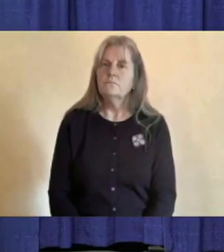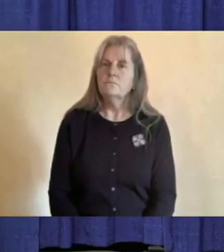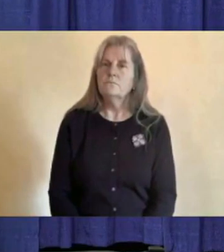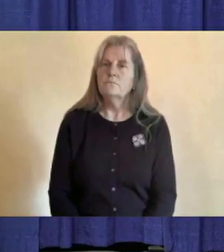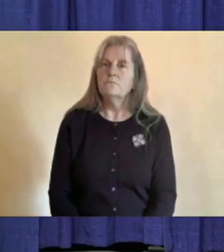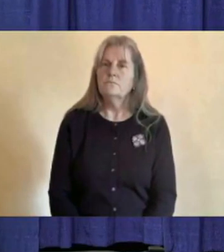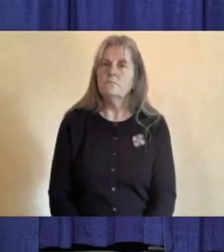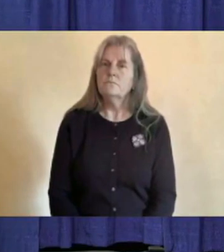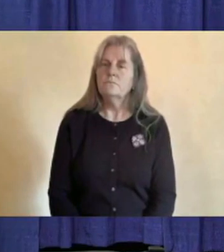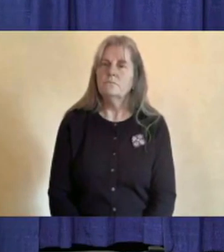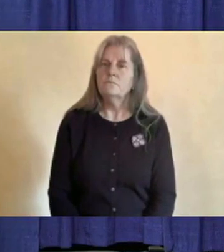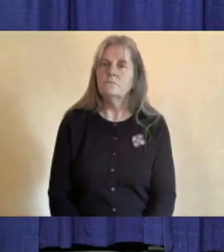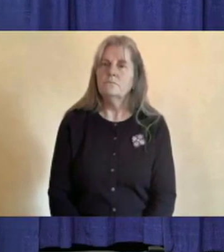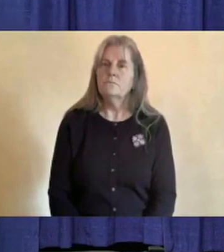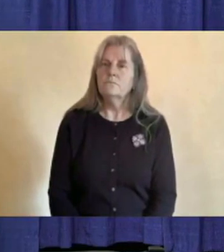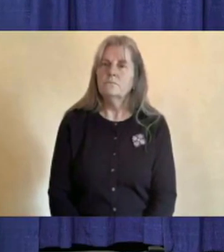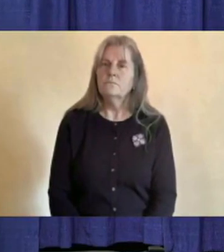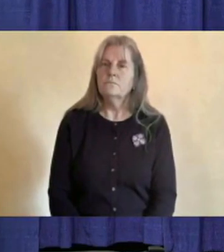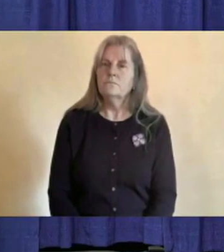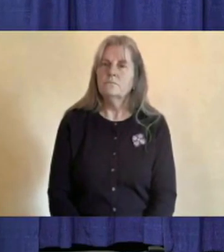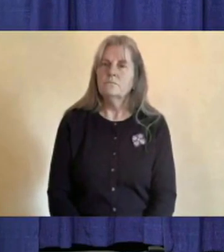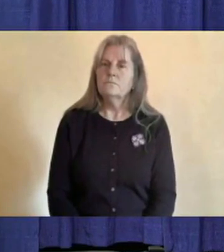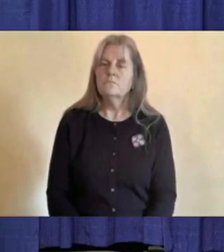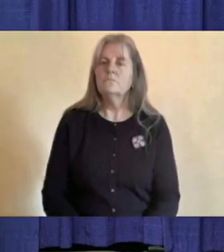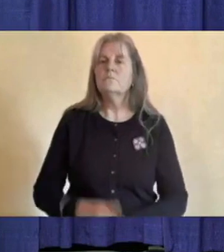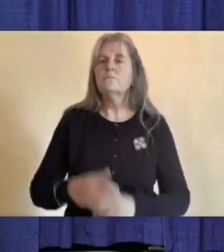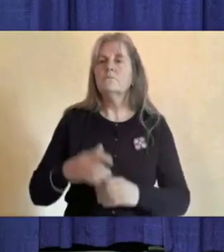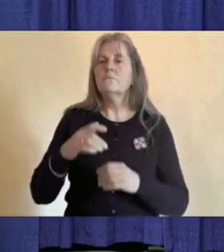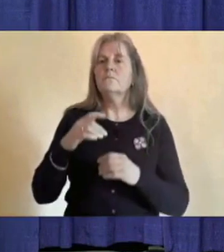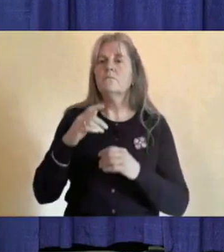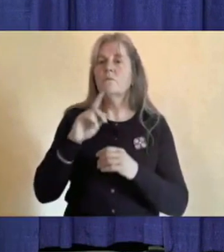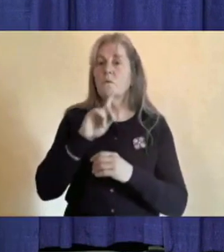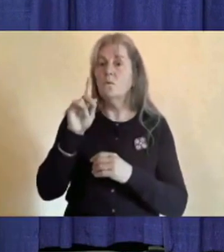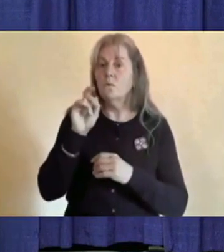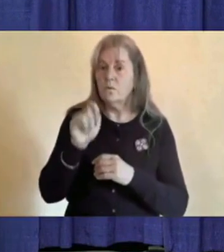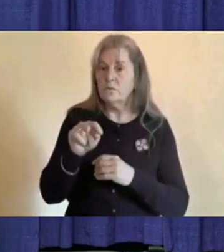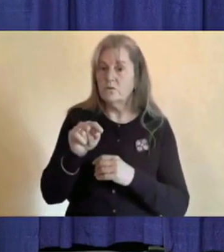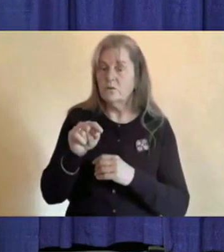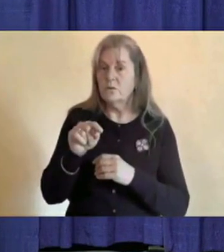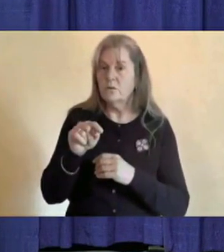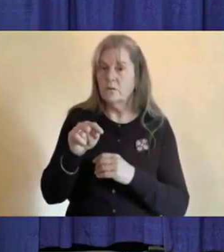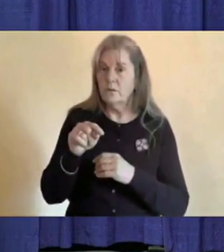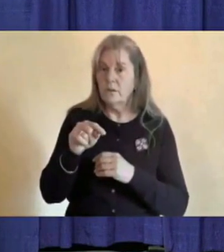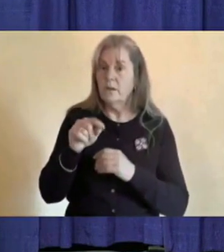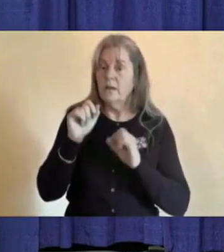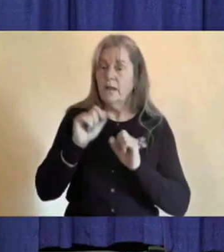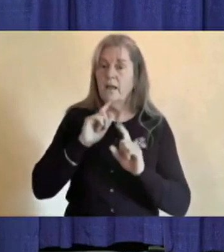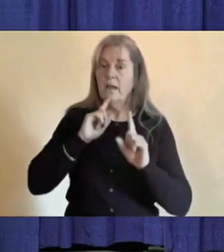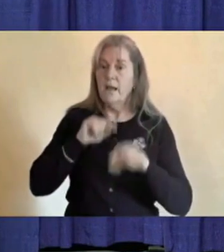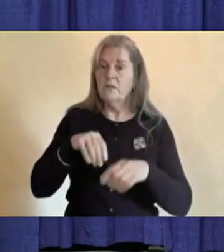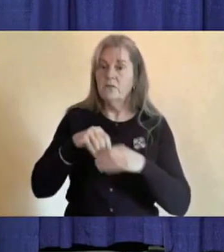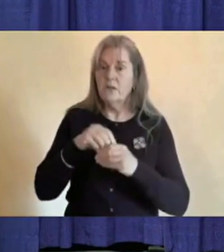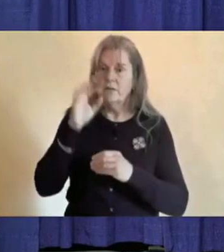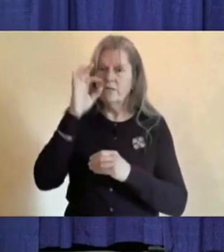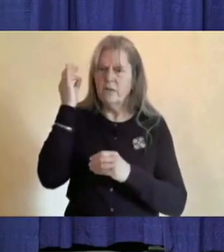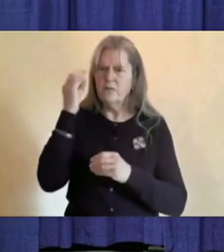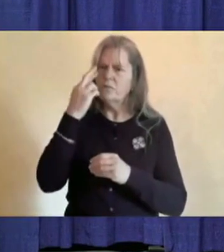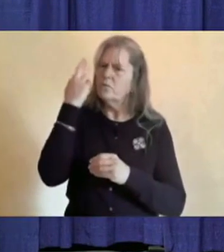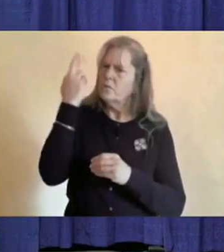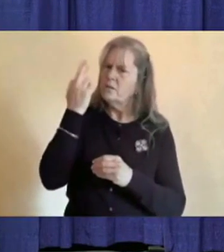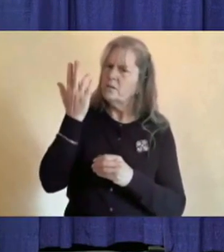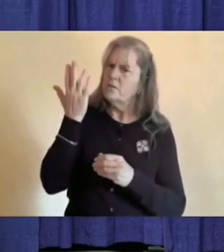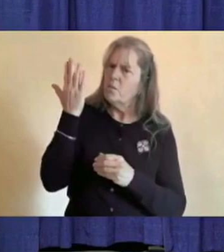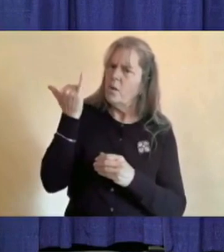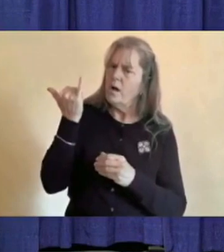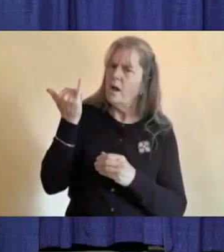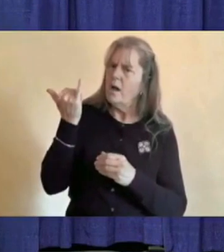des enfants à l'école. So, Dr. Henley, could you please repeat in French the reasons why you came up with